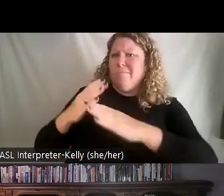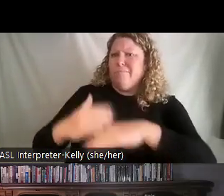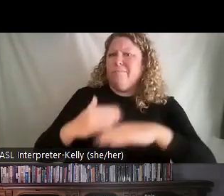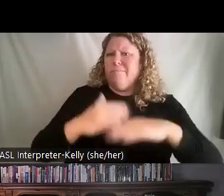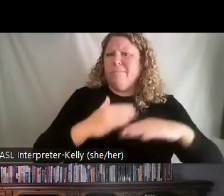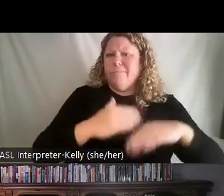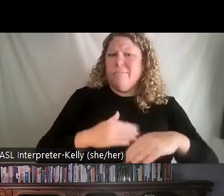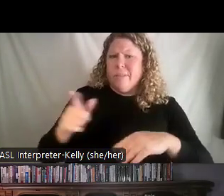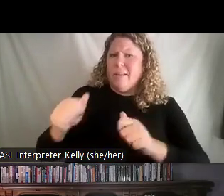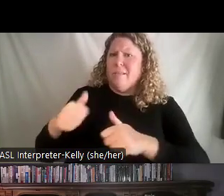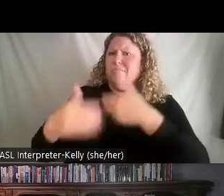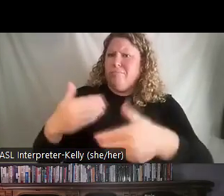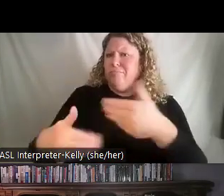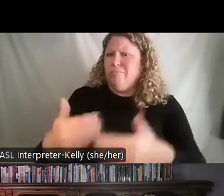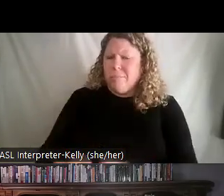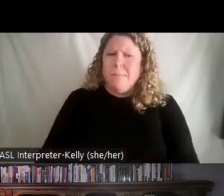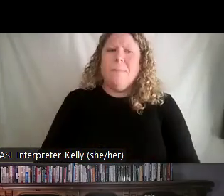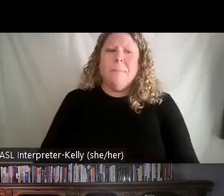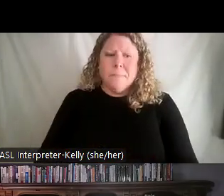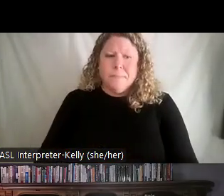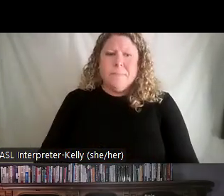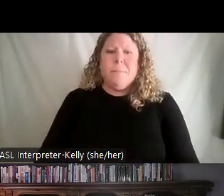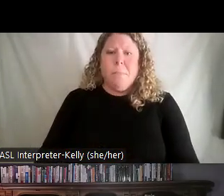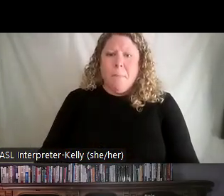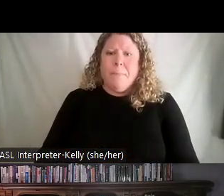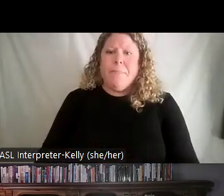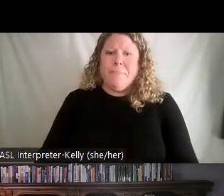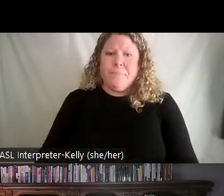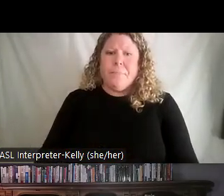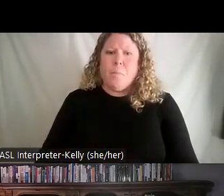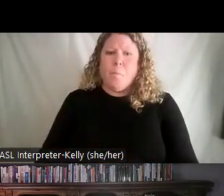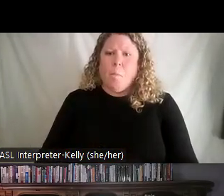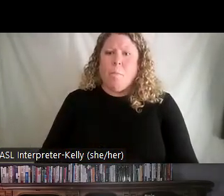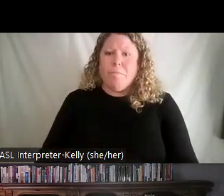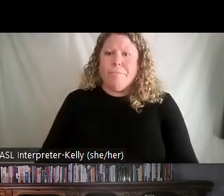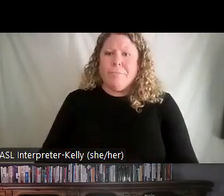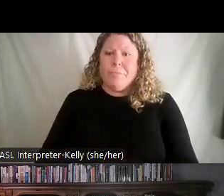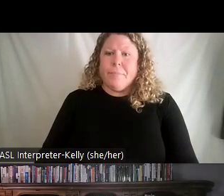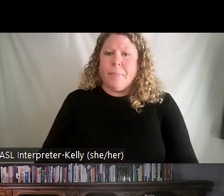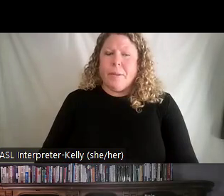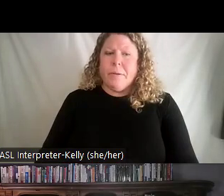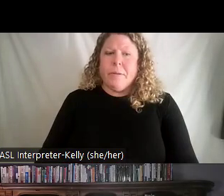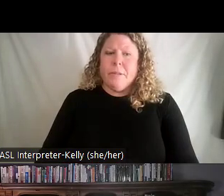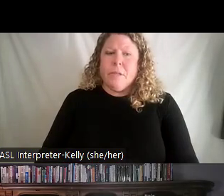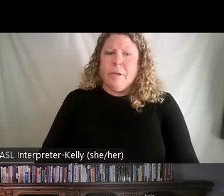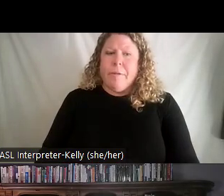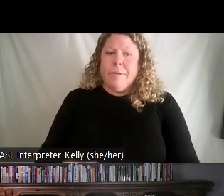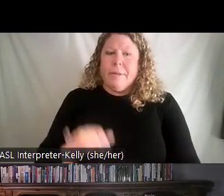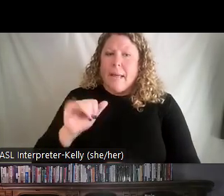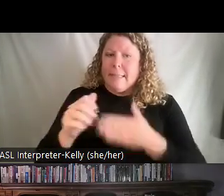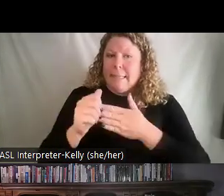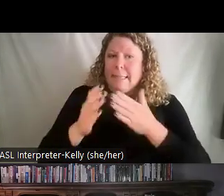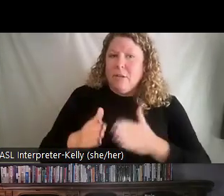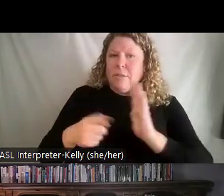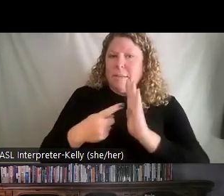be successful in what they're doing as part of our responsibility as a leader. And then finally, sometimes